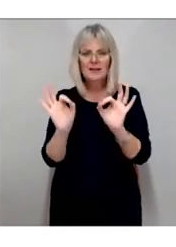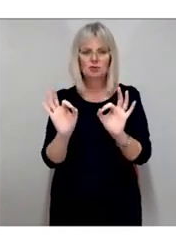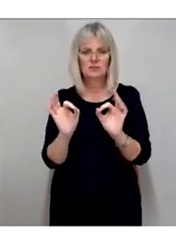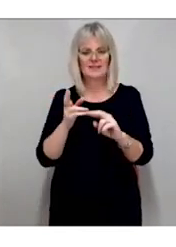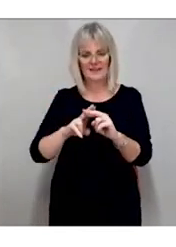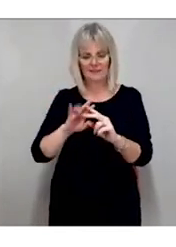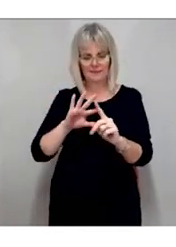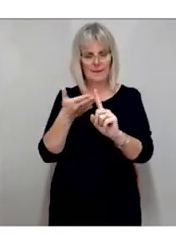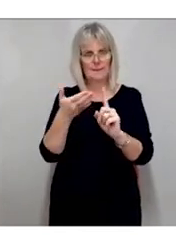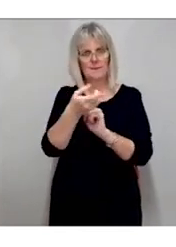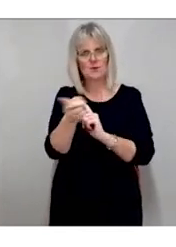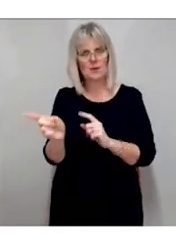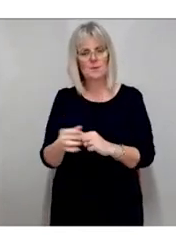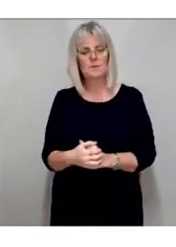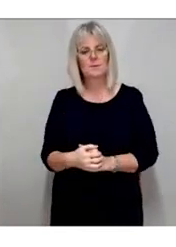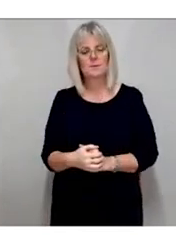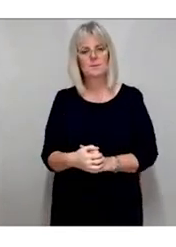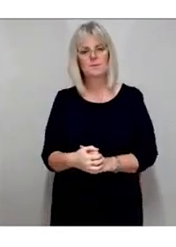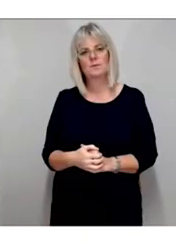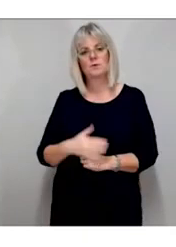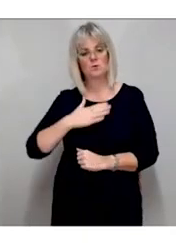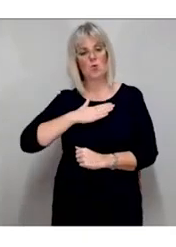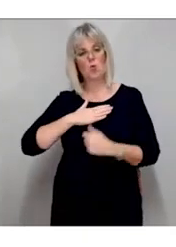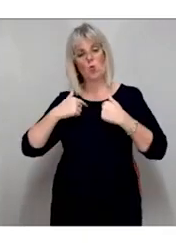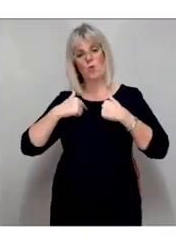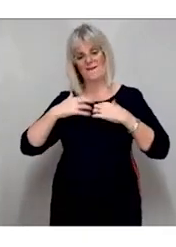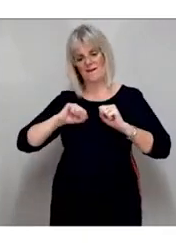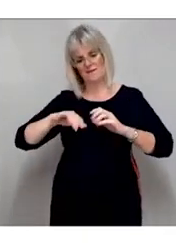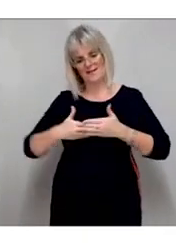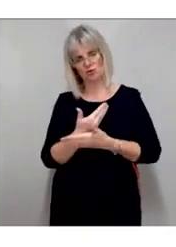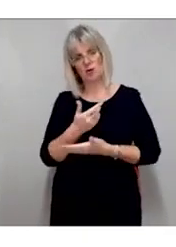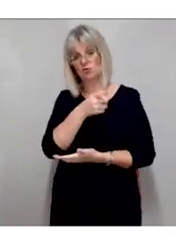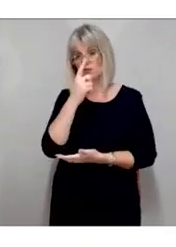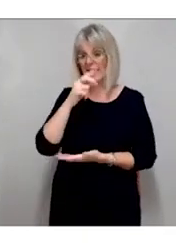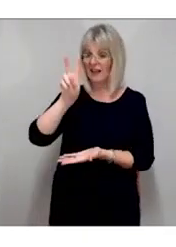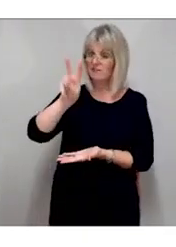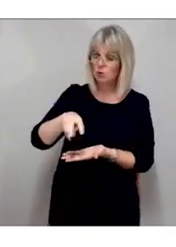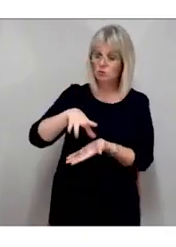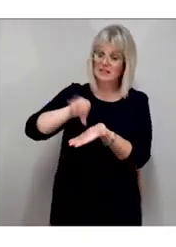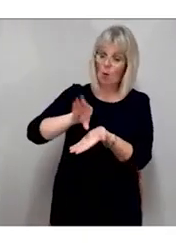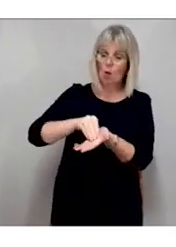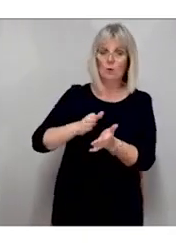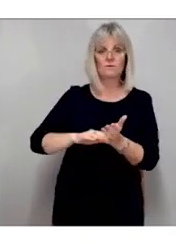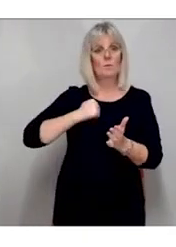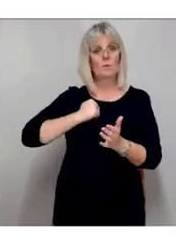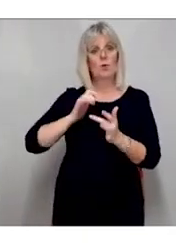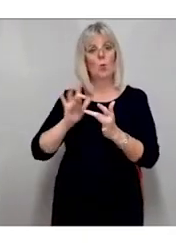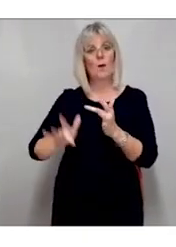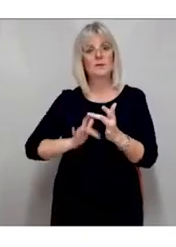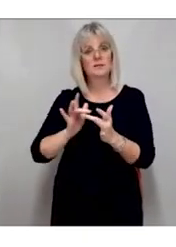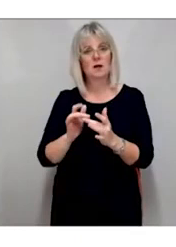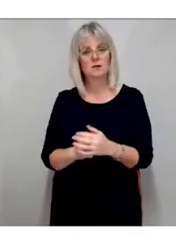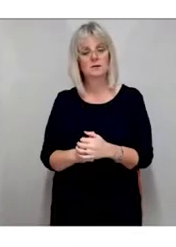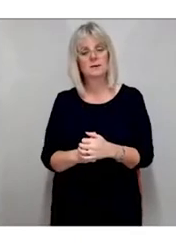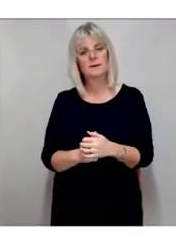UCAF has introductions to all of these formats, which you can view or download from the UCAF website. Importantly, these formats all